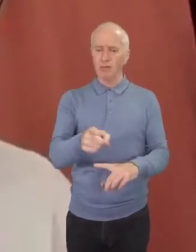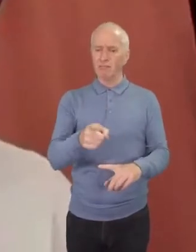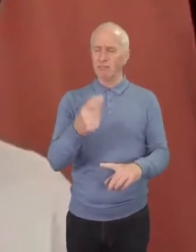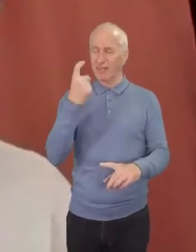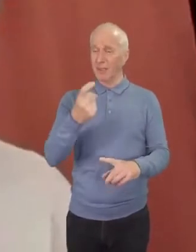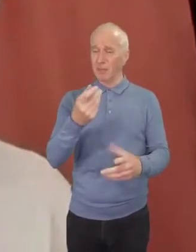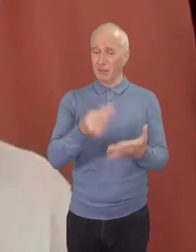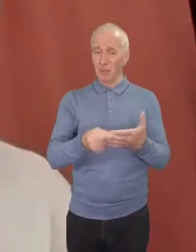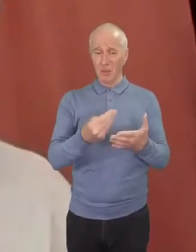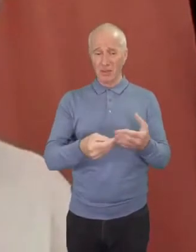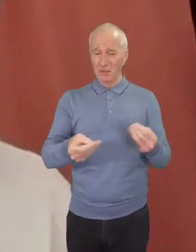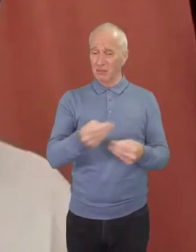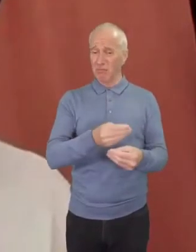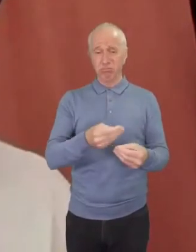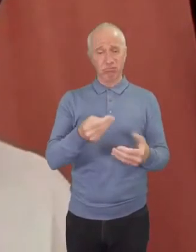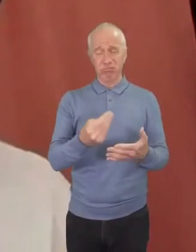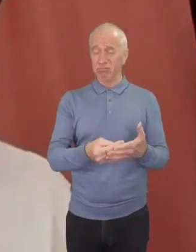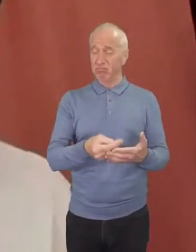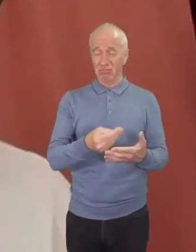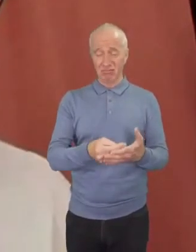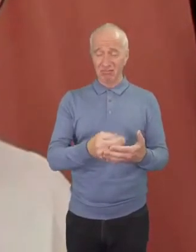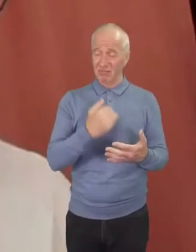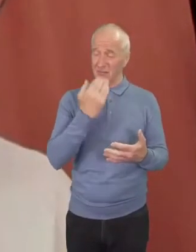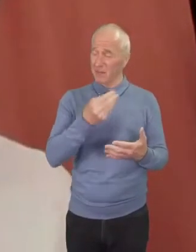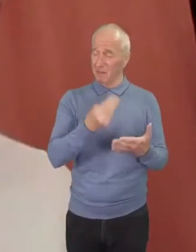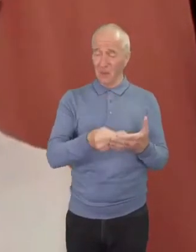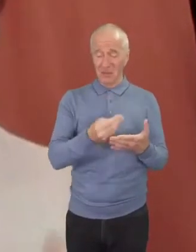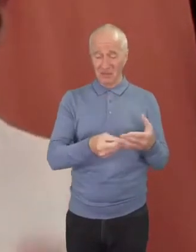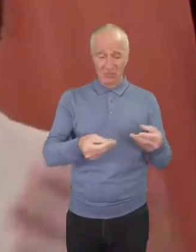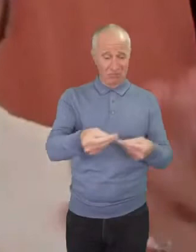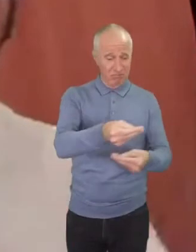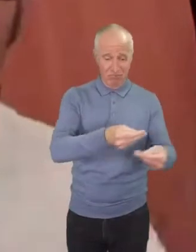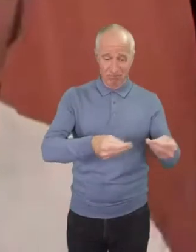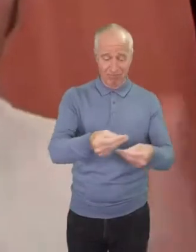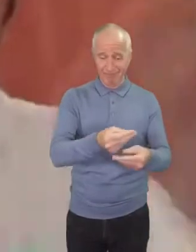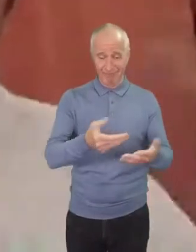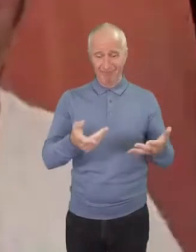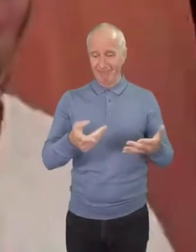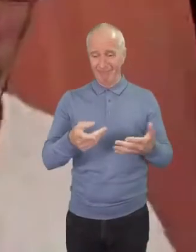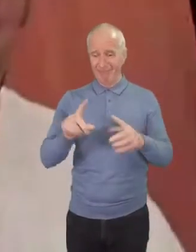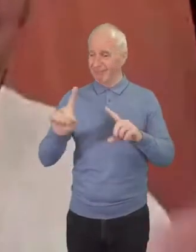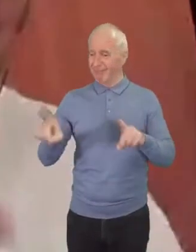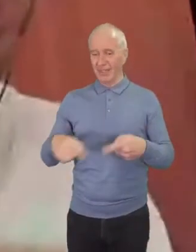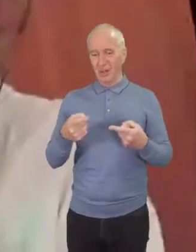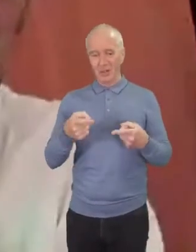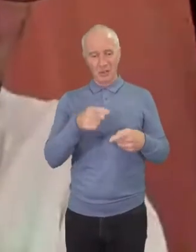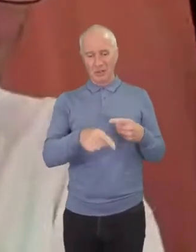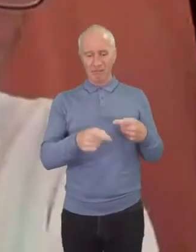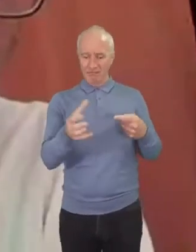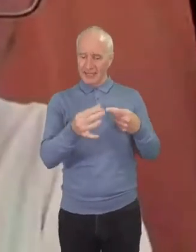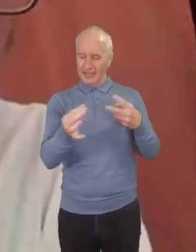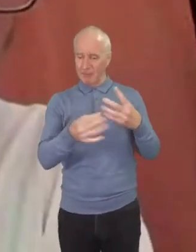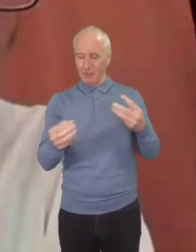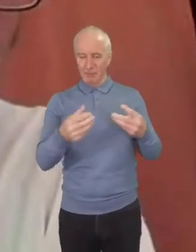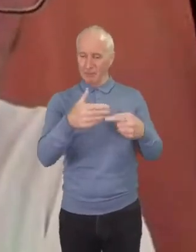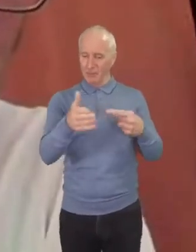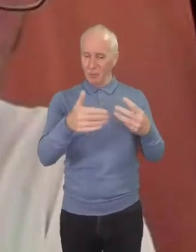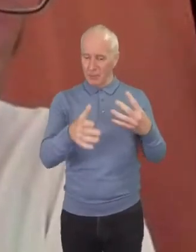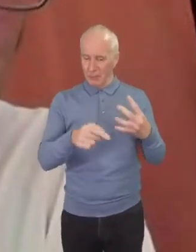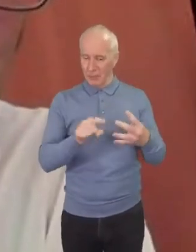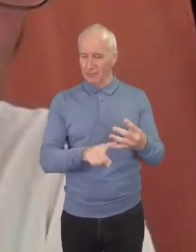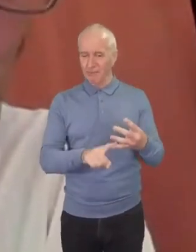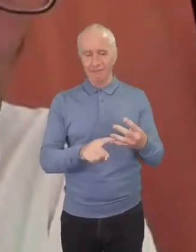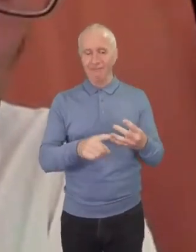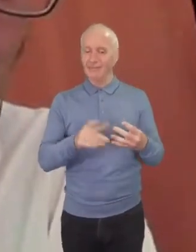and um we can't just address the symptoms without dressing addressing the